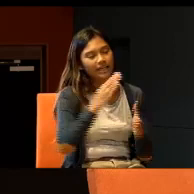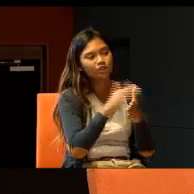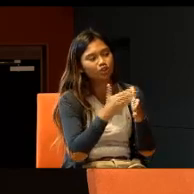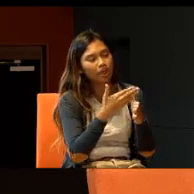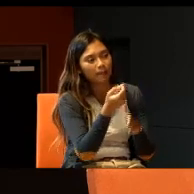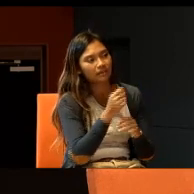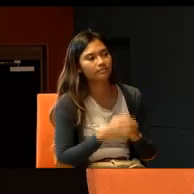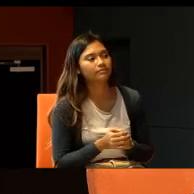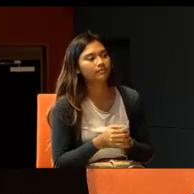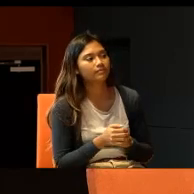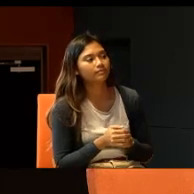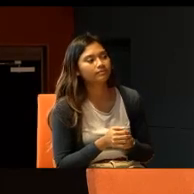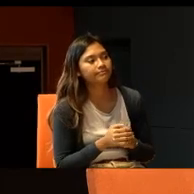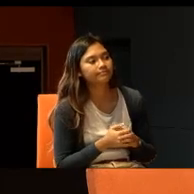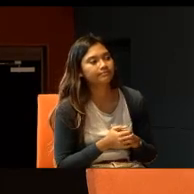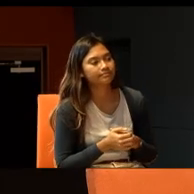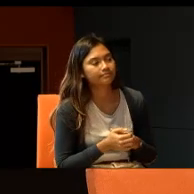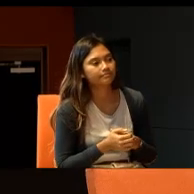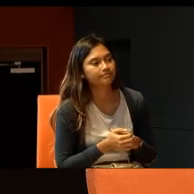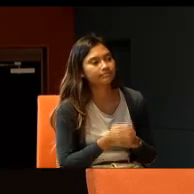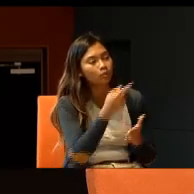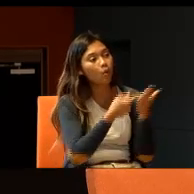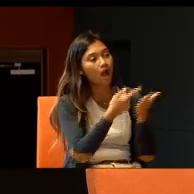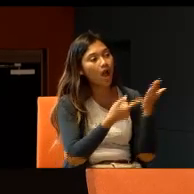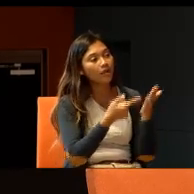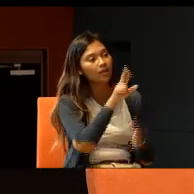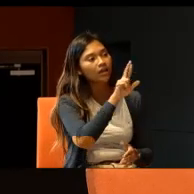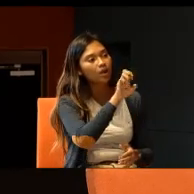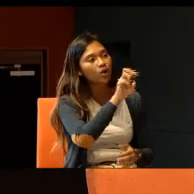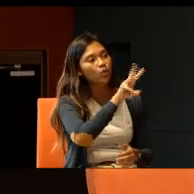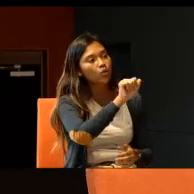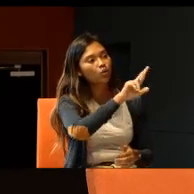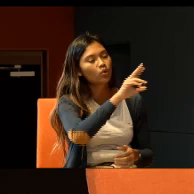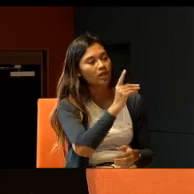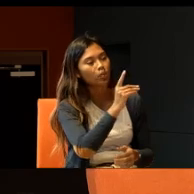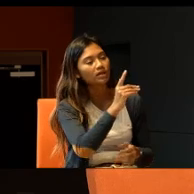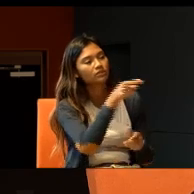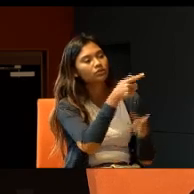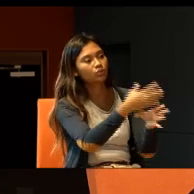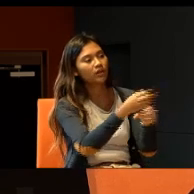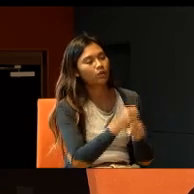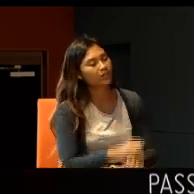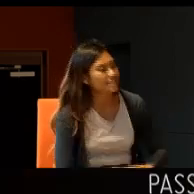What is that, that reward, that you got, in Delhi?